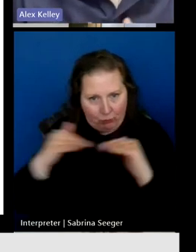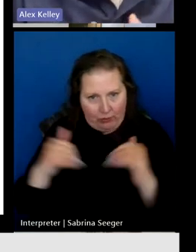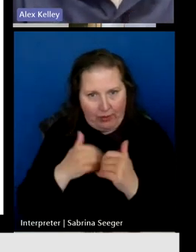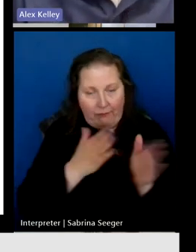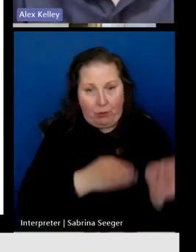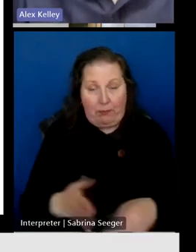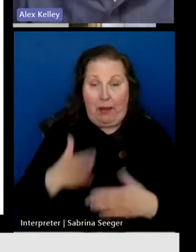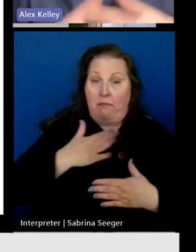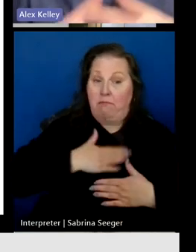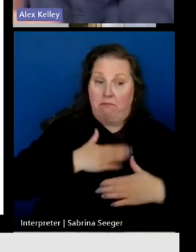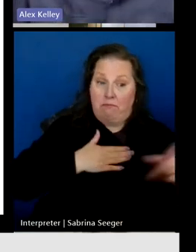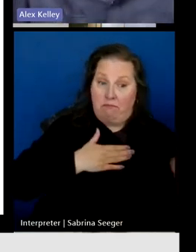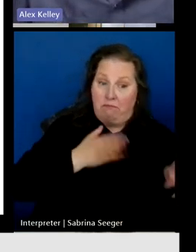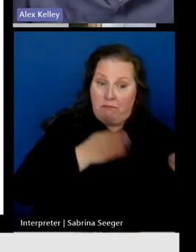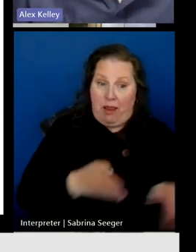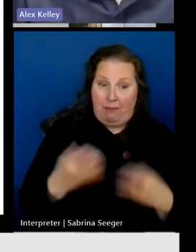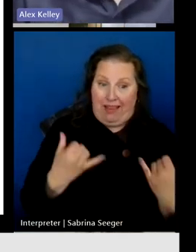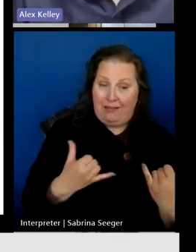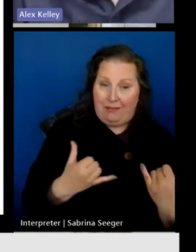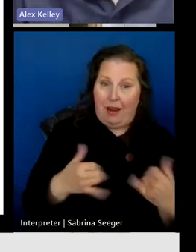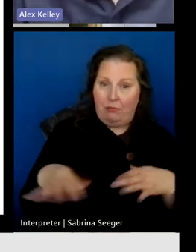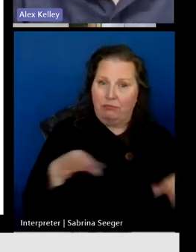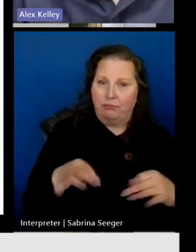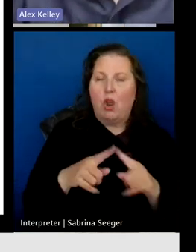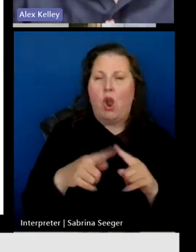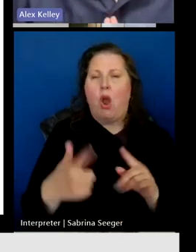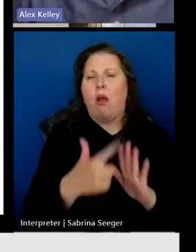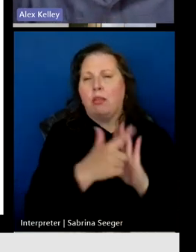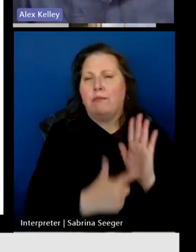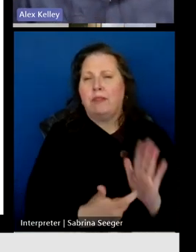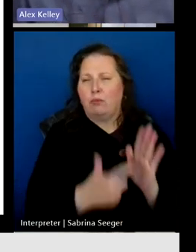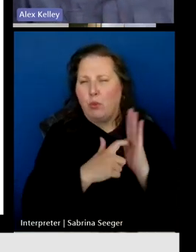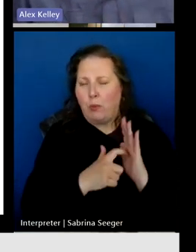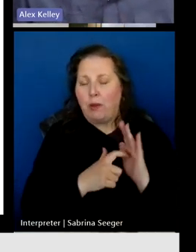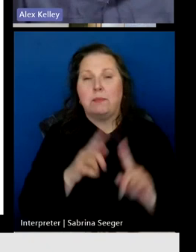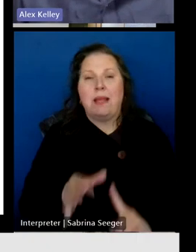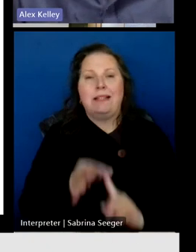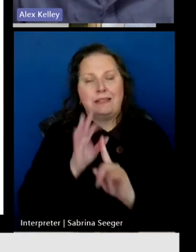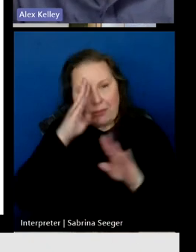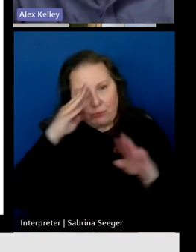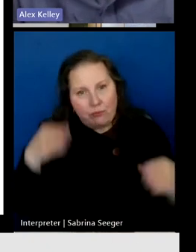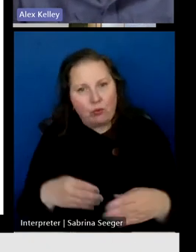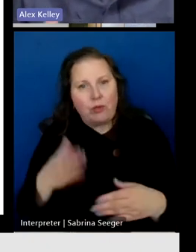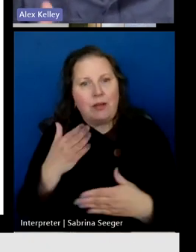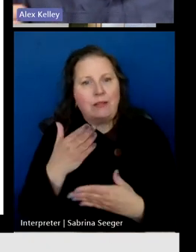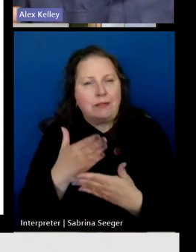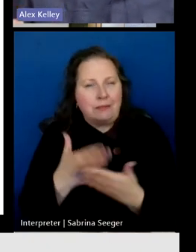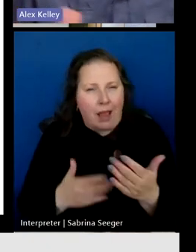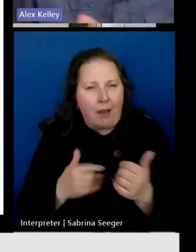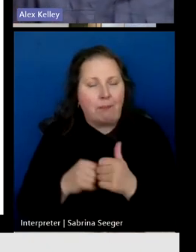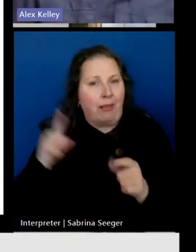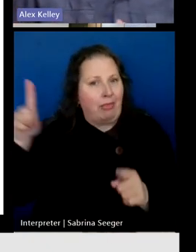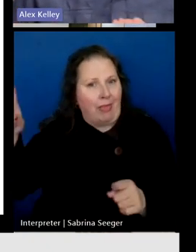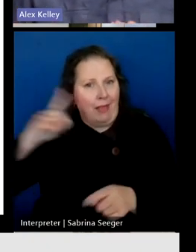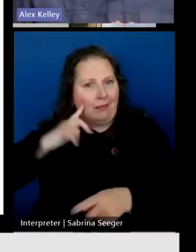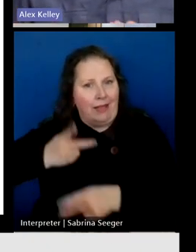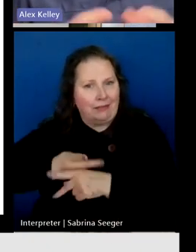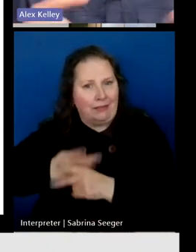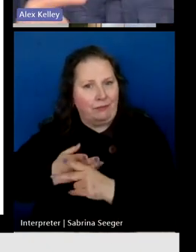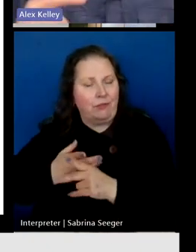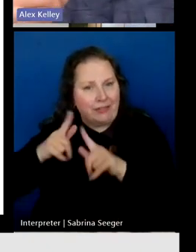about to talk about addresses all the statutory requirements but places a special focus on some of the elements that are not being addressed